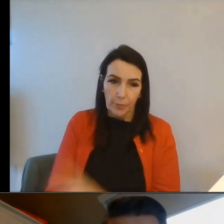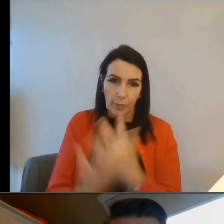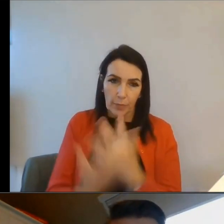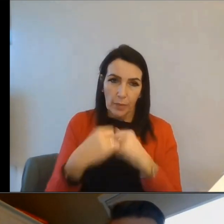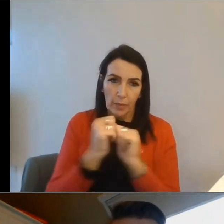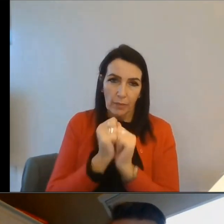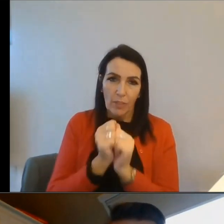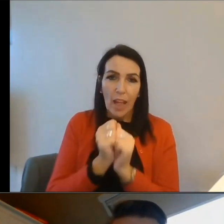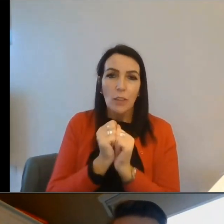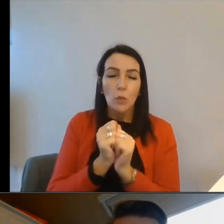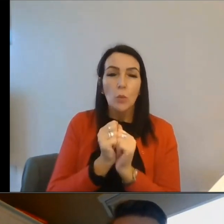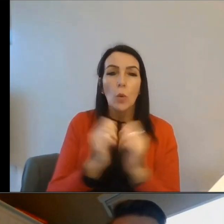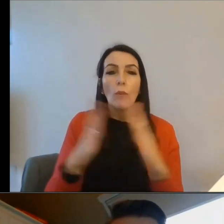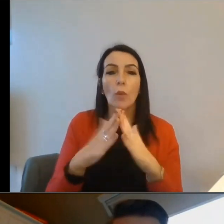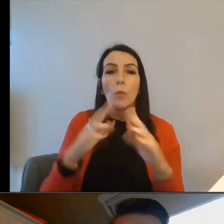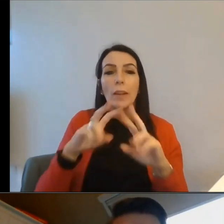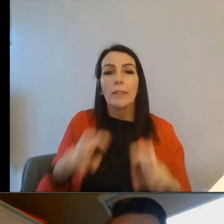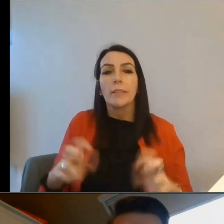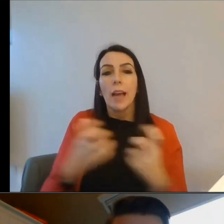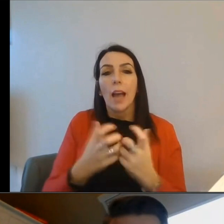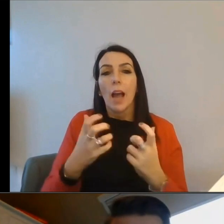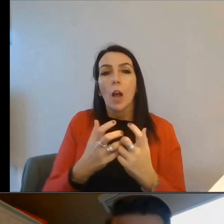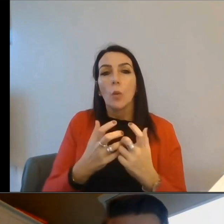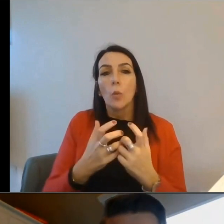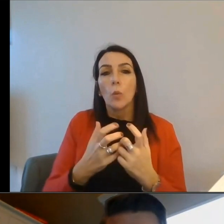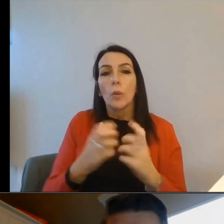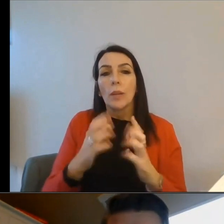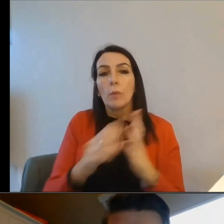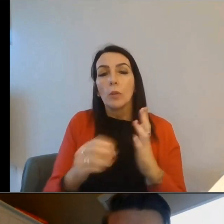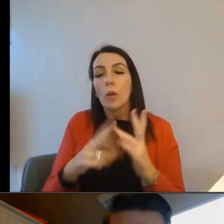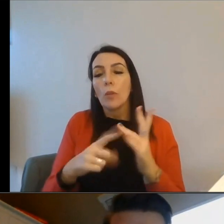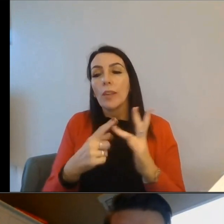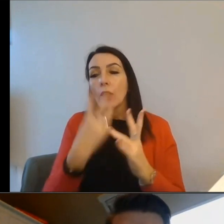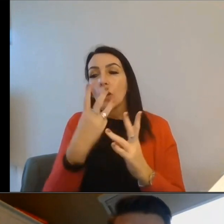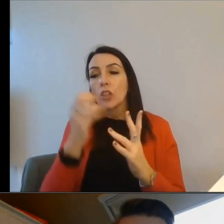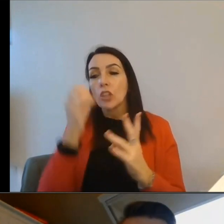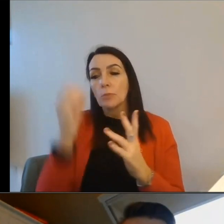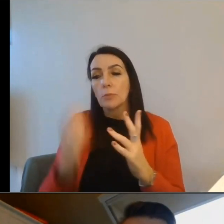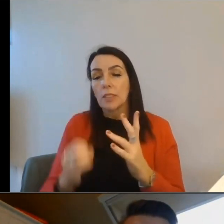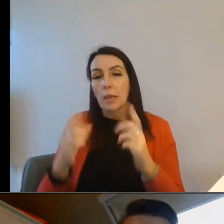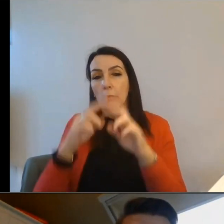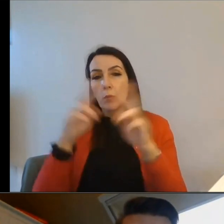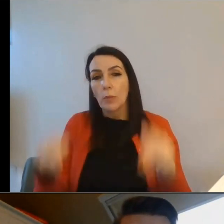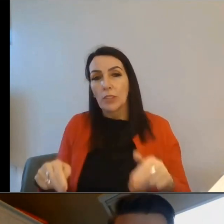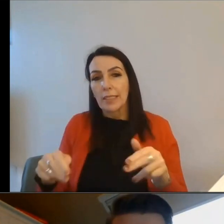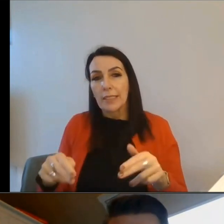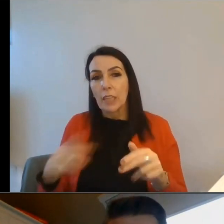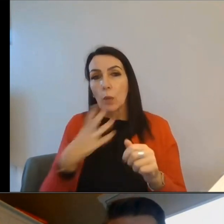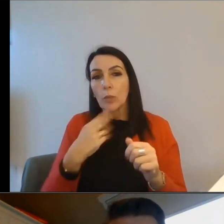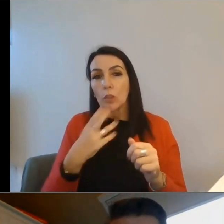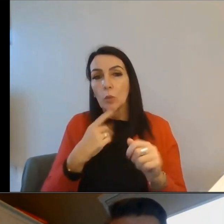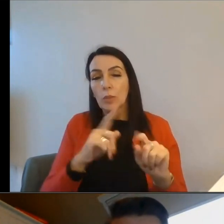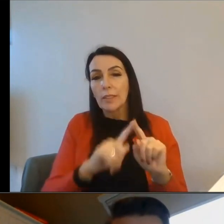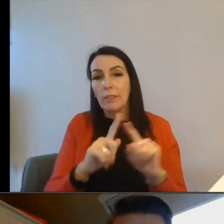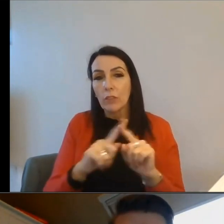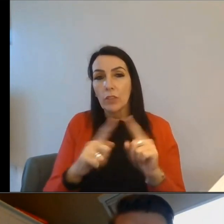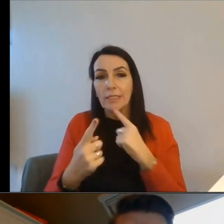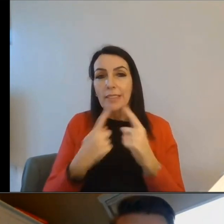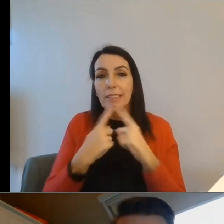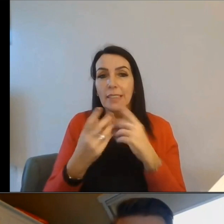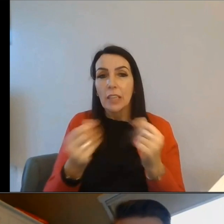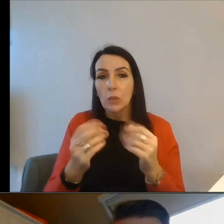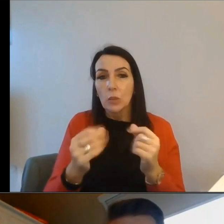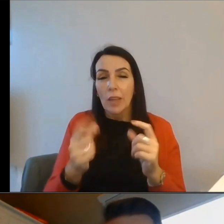value in Home Analytics is how we model that other 30% or so of properties. And to do that, we use a number of different data sources. I think we've got